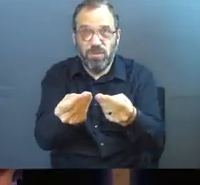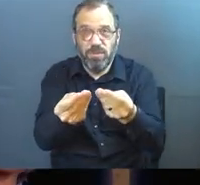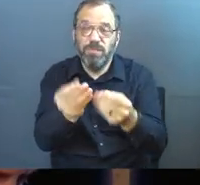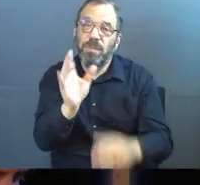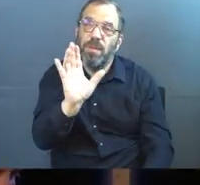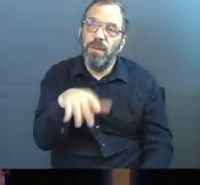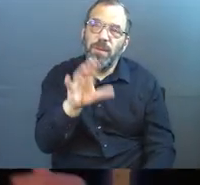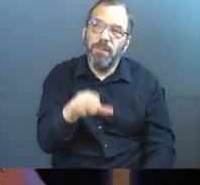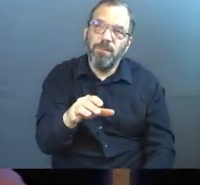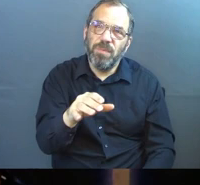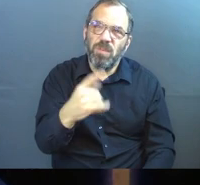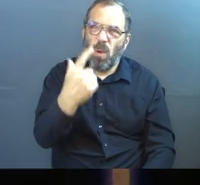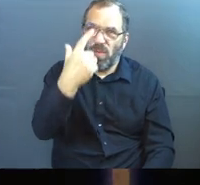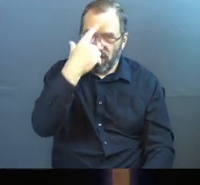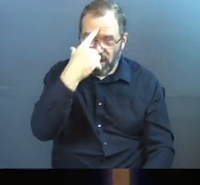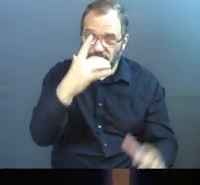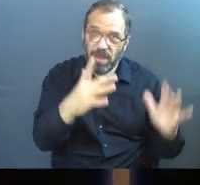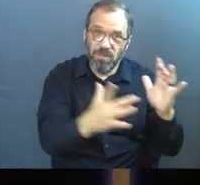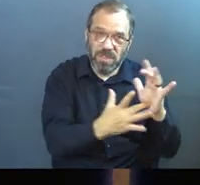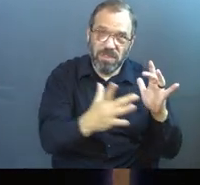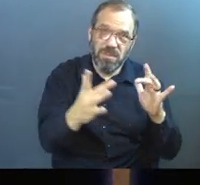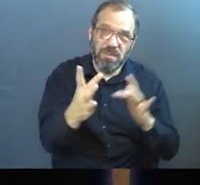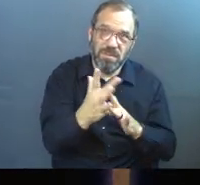So think again about Jesus.